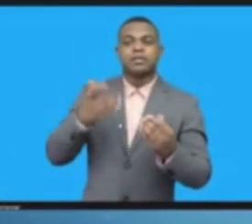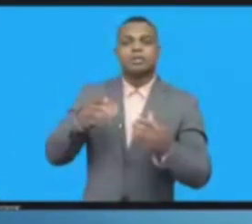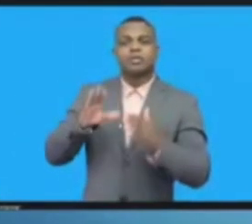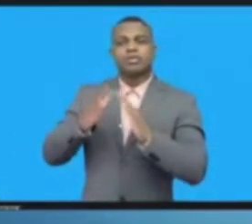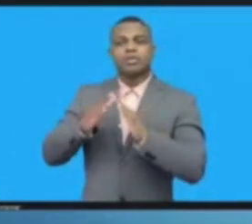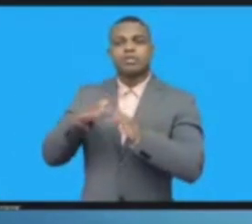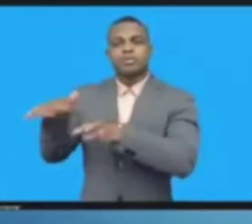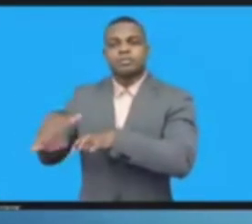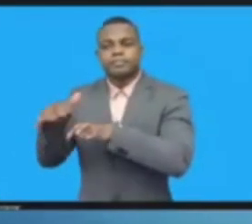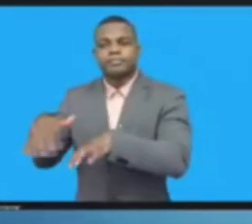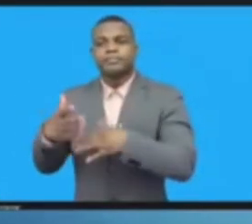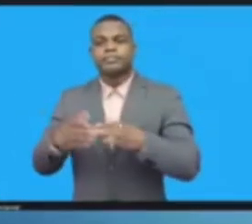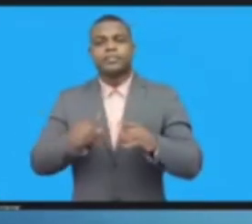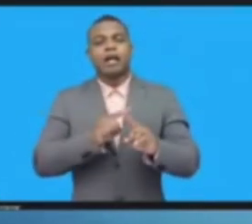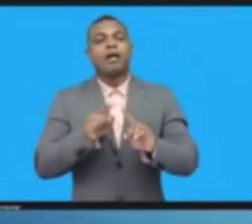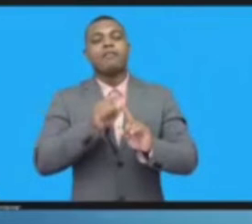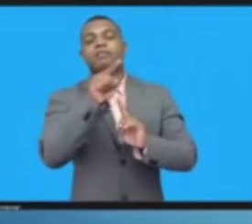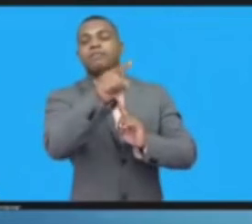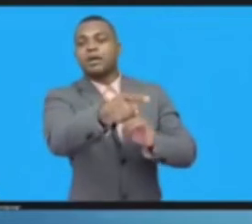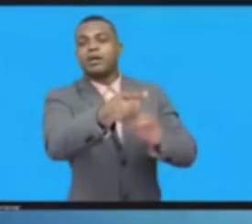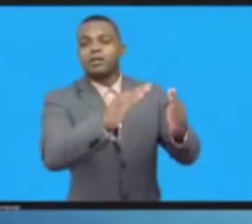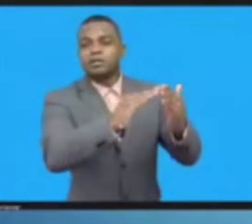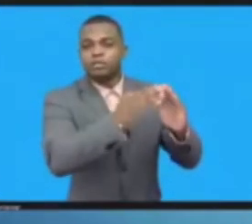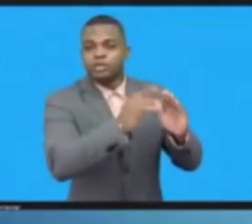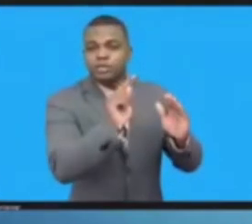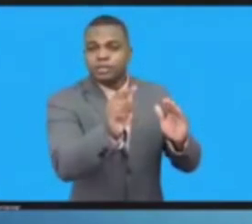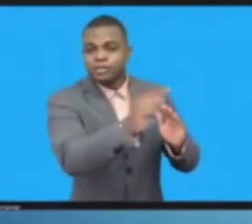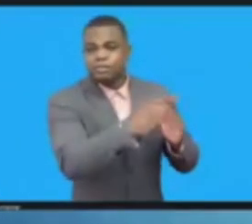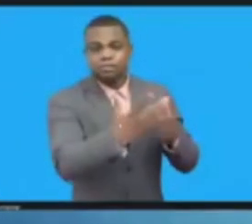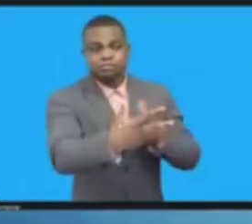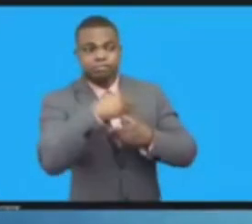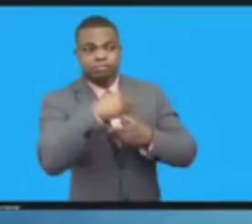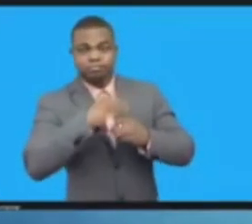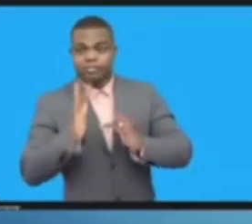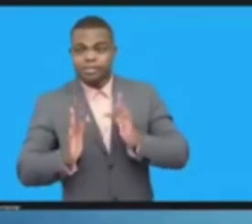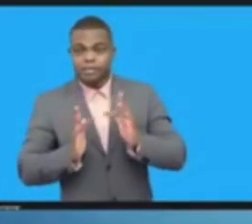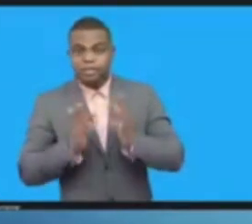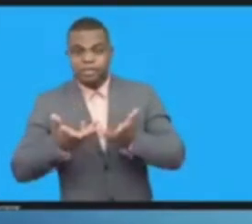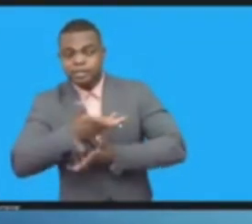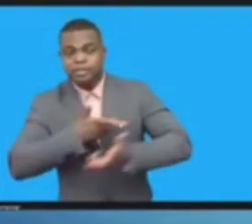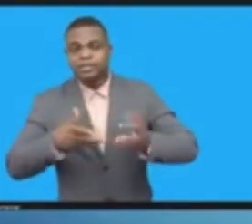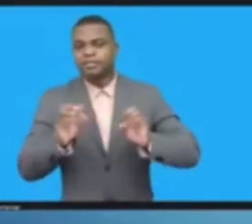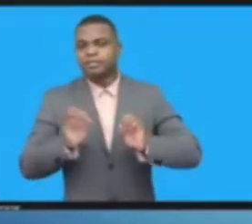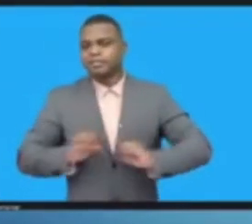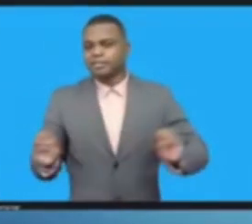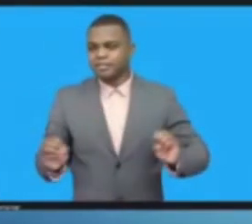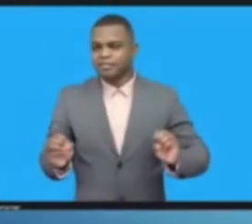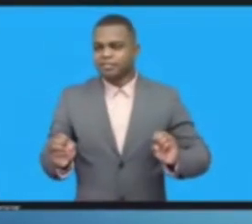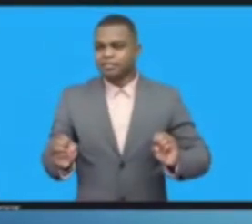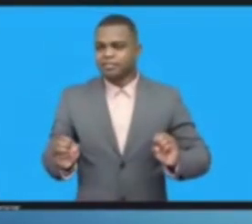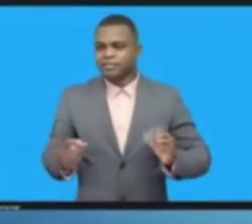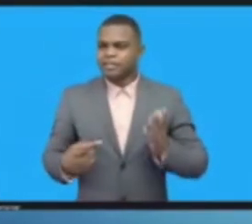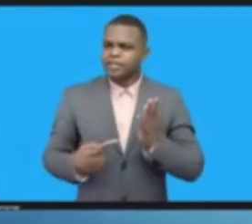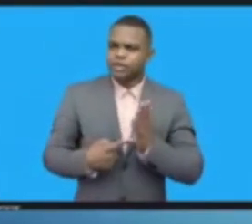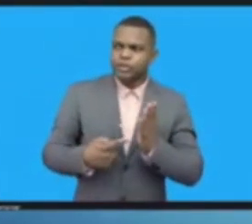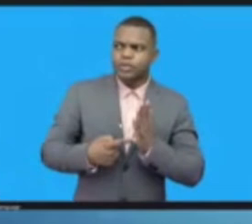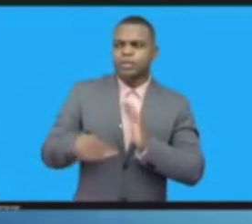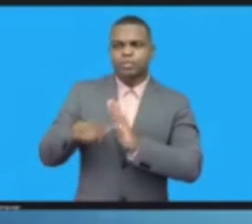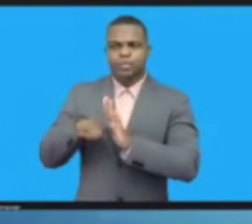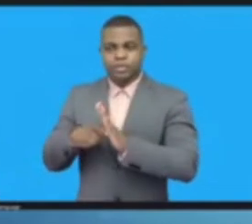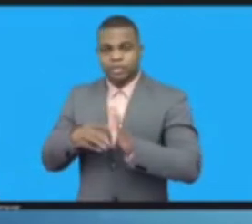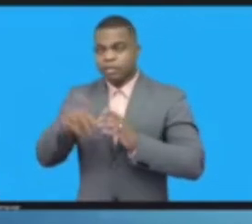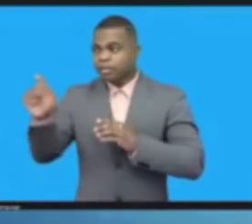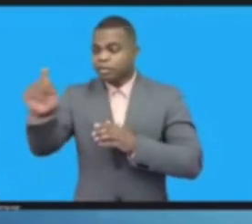and other social and economic marginalization. Additionally, digital threats and risks are constantly increasing.